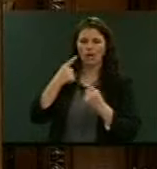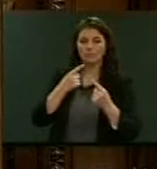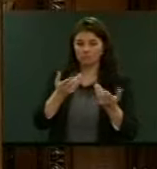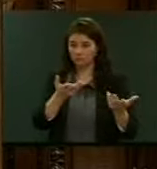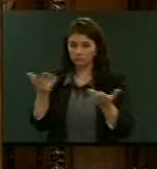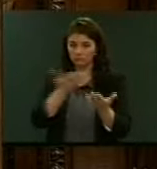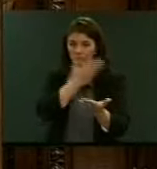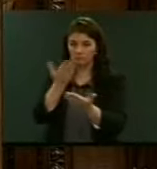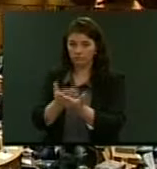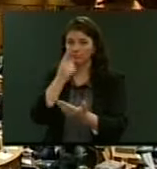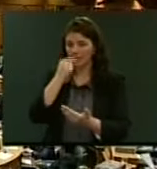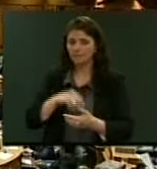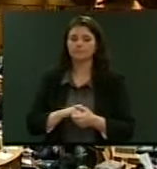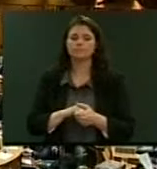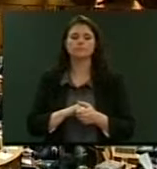point of order.